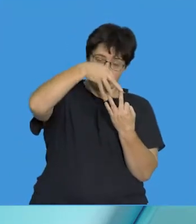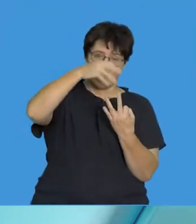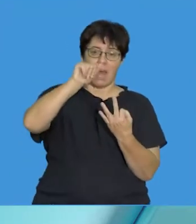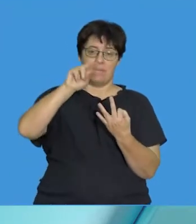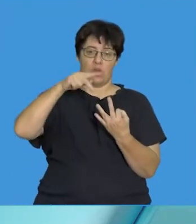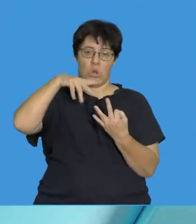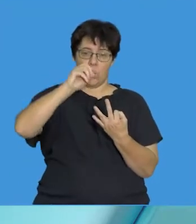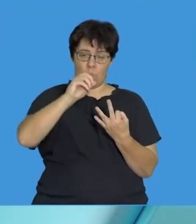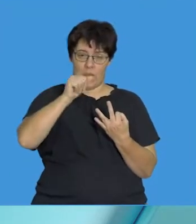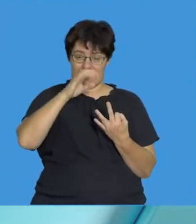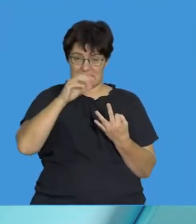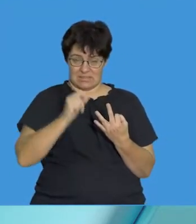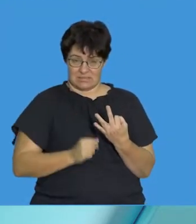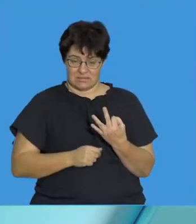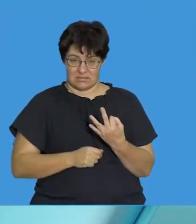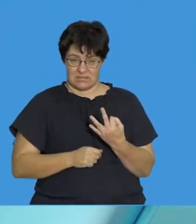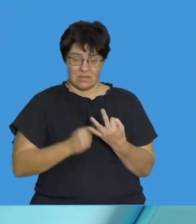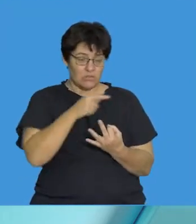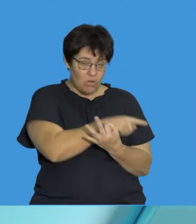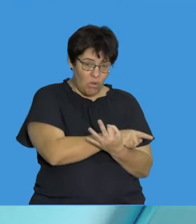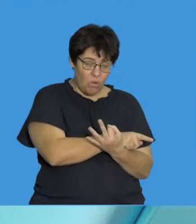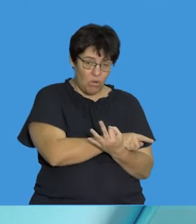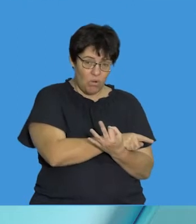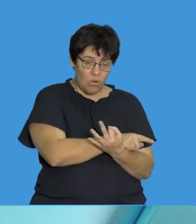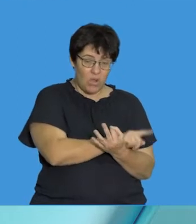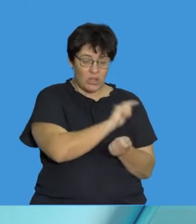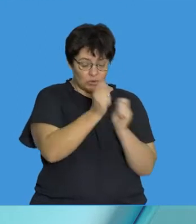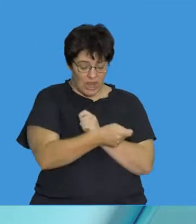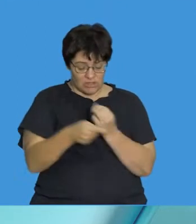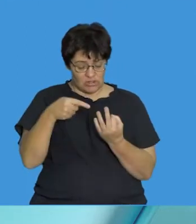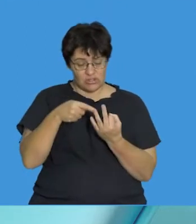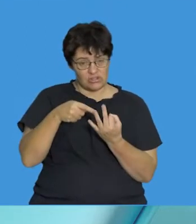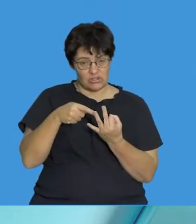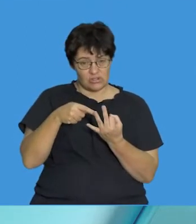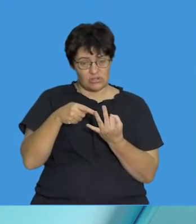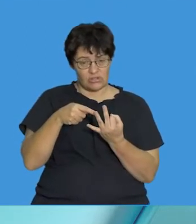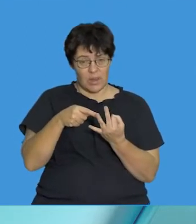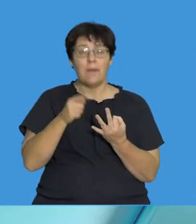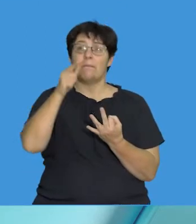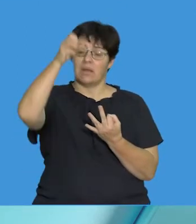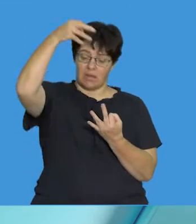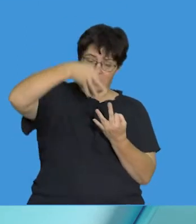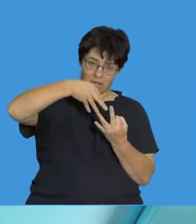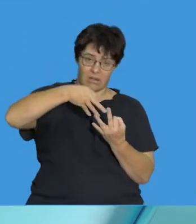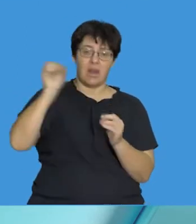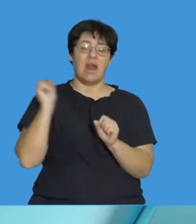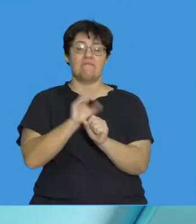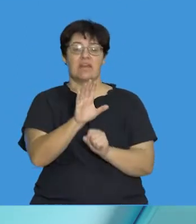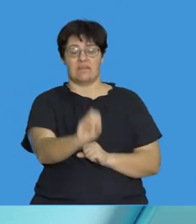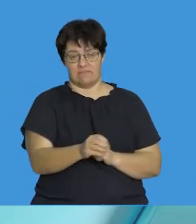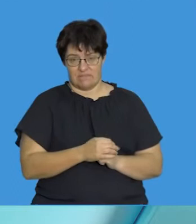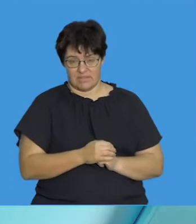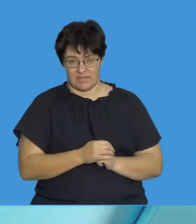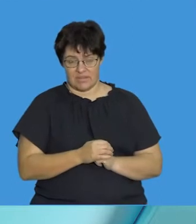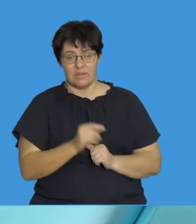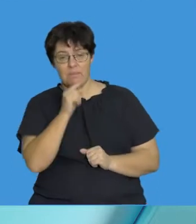if there is a change in the nucleotide sequence of DNA, that could affect an amino acid sequence. And that,